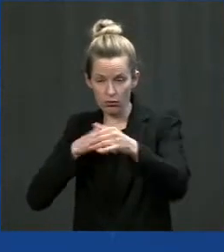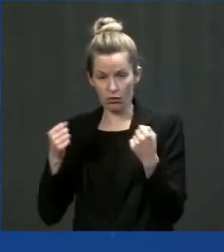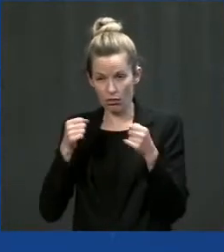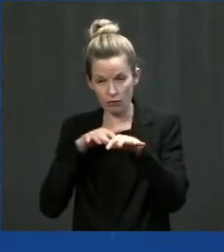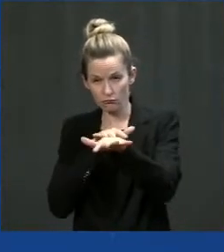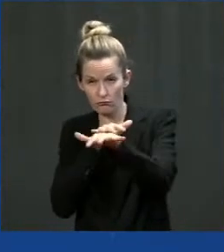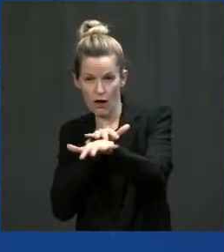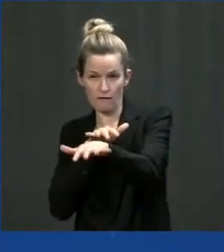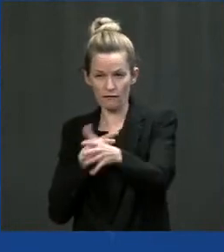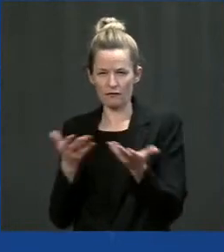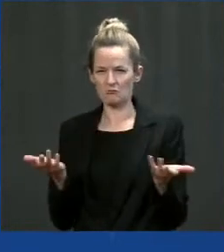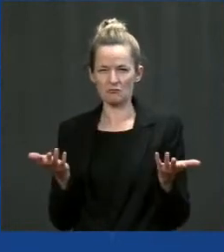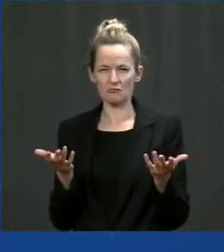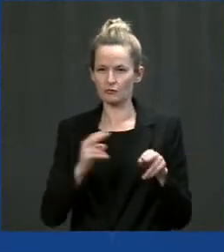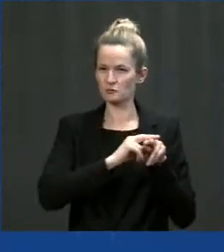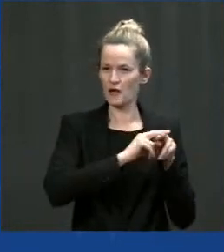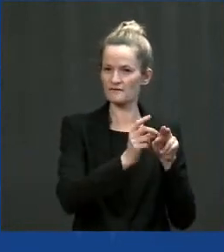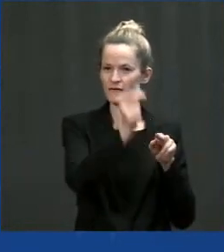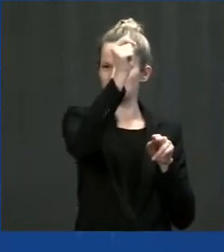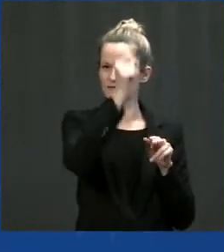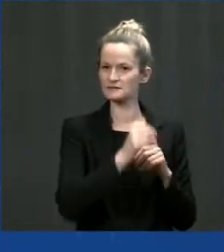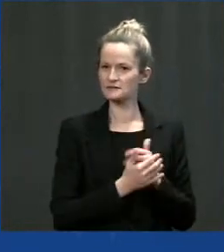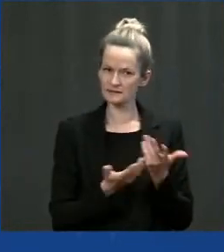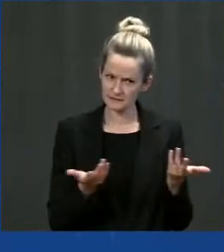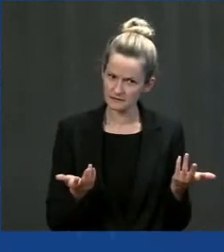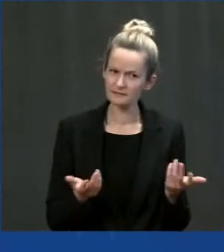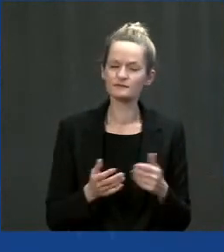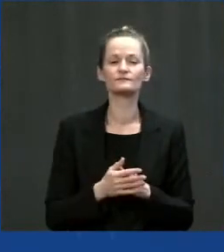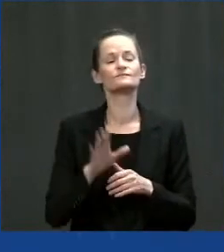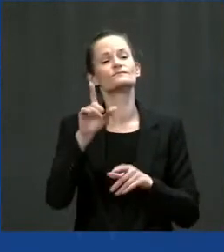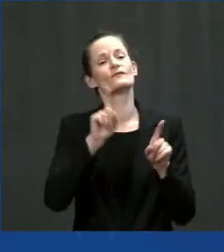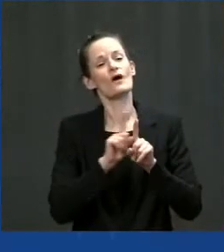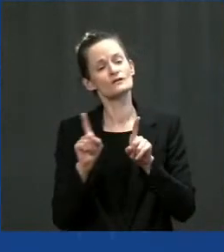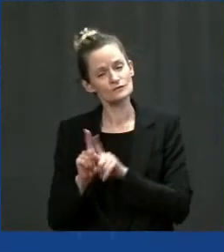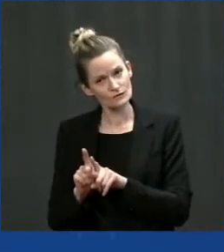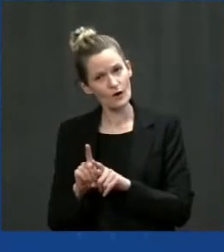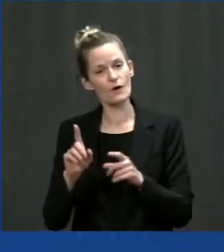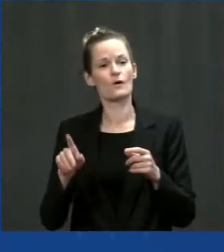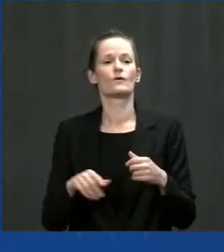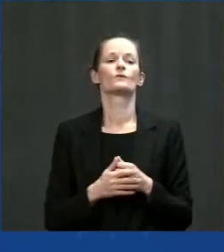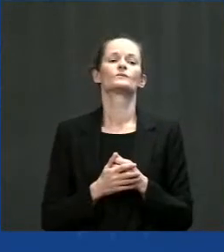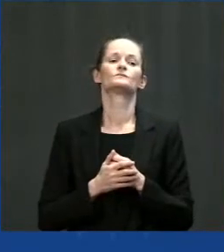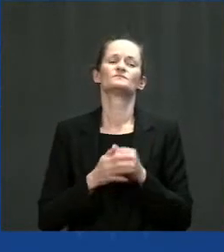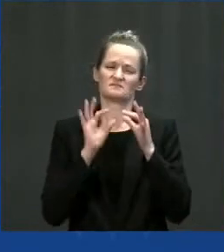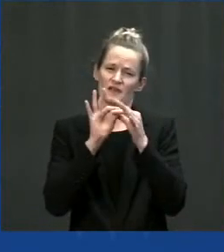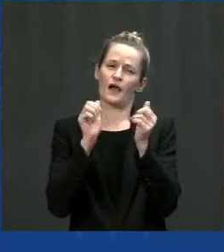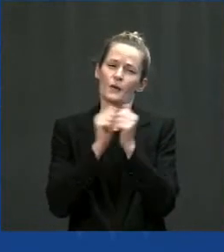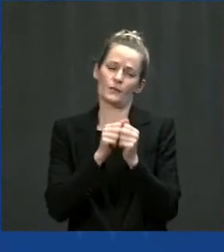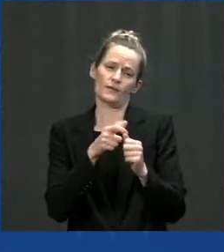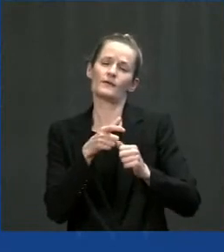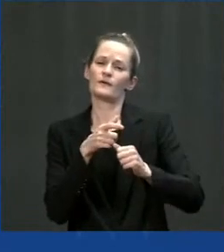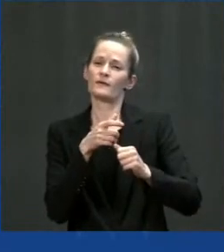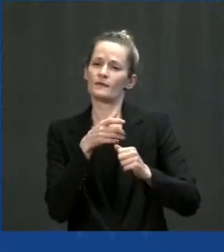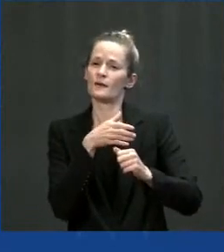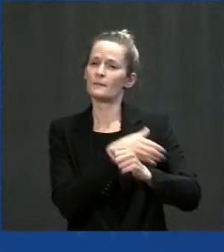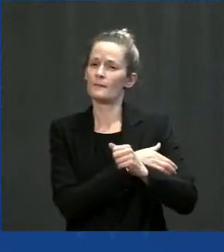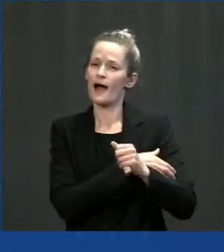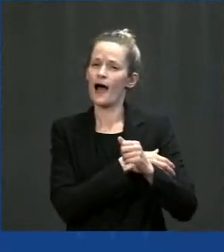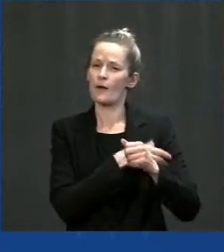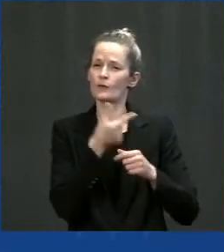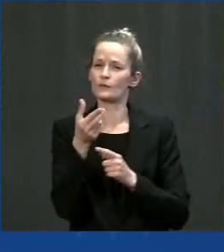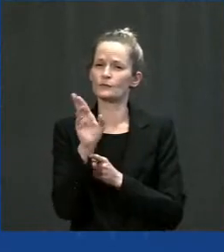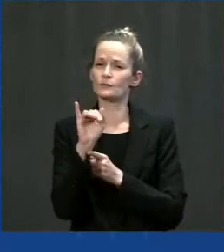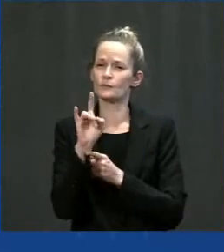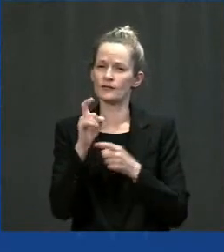location and the spot you're in. Also, with regard to the power grid, you know, you have seen more than